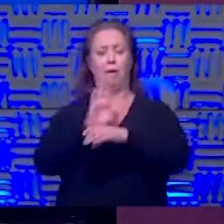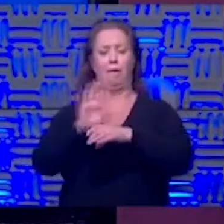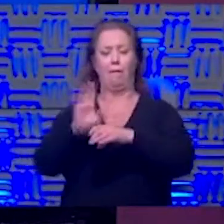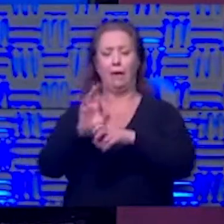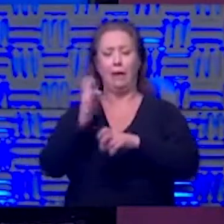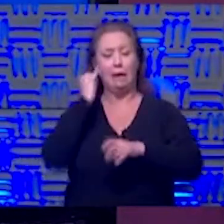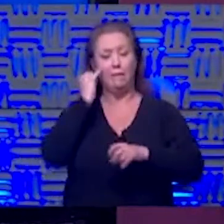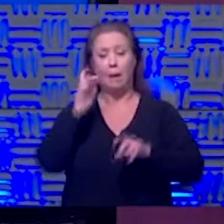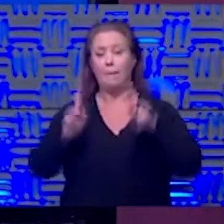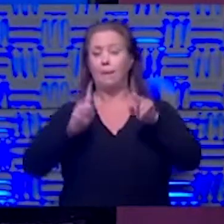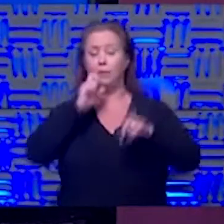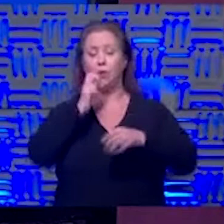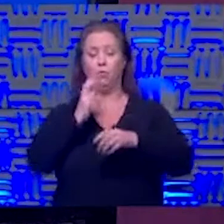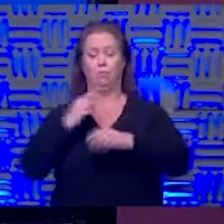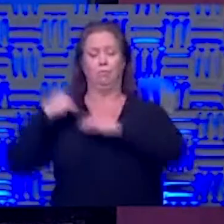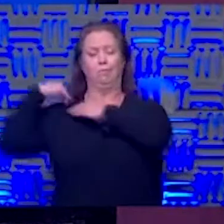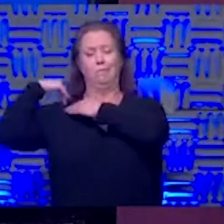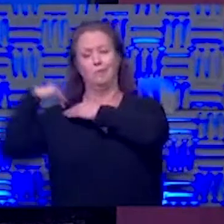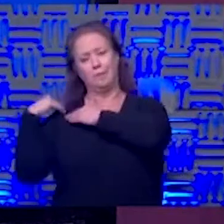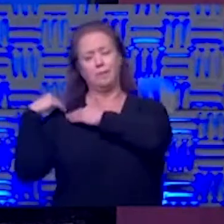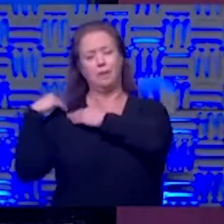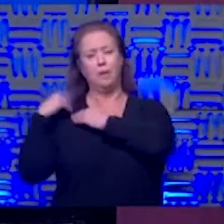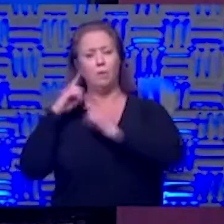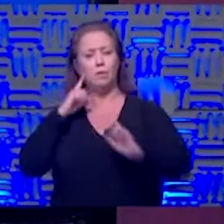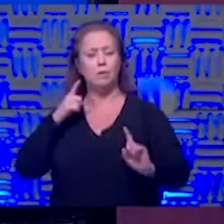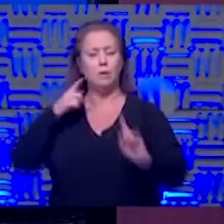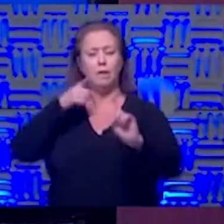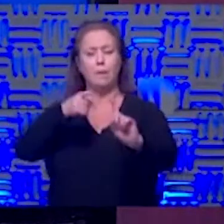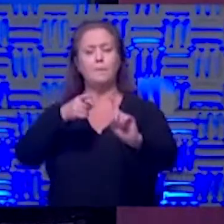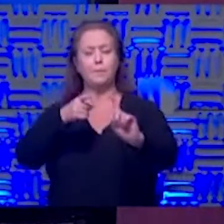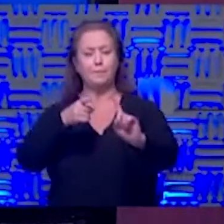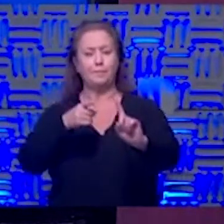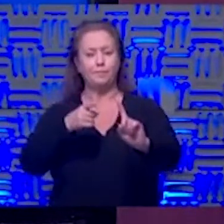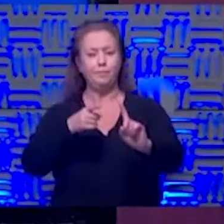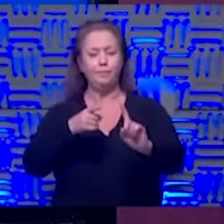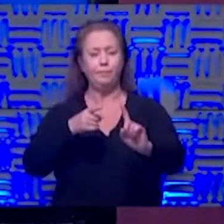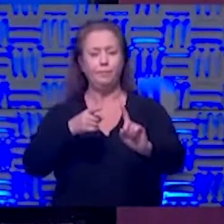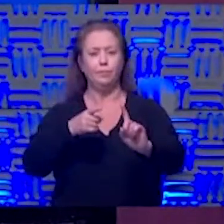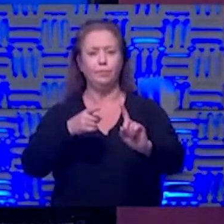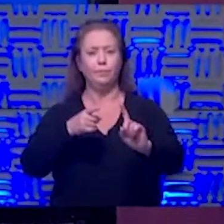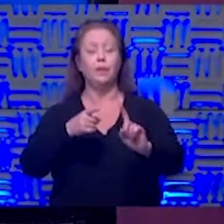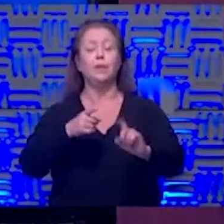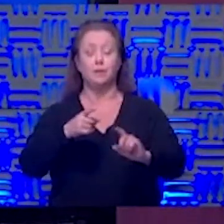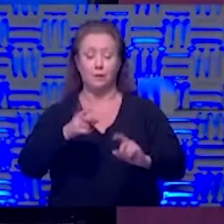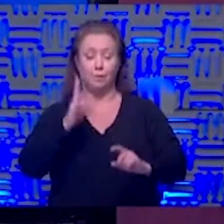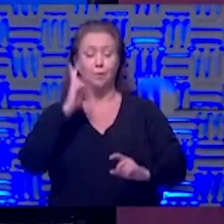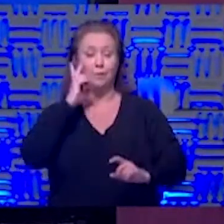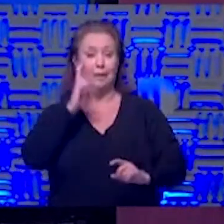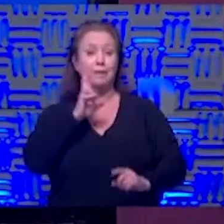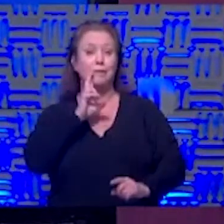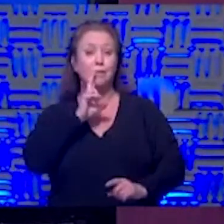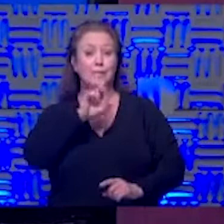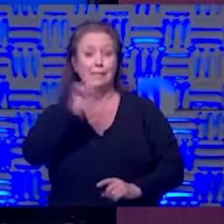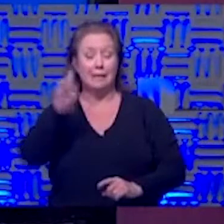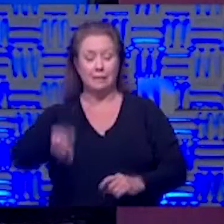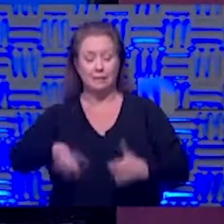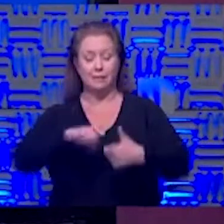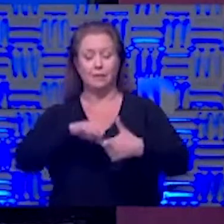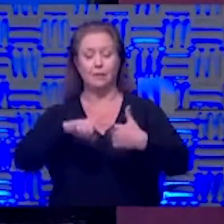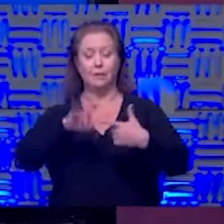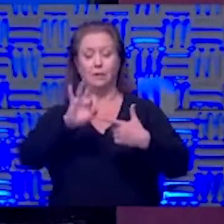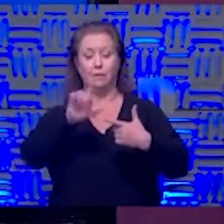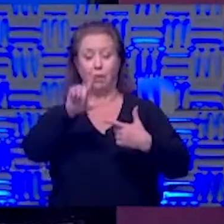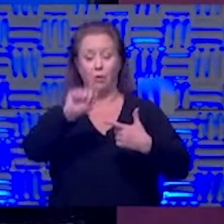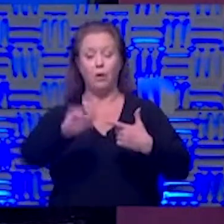don't use personal responsibility what's the outcome the outcome is what you're seeing in houston texas right now in florida right